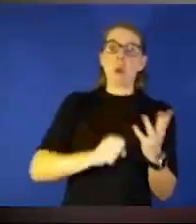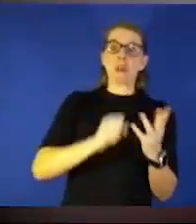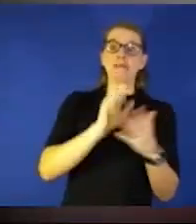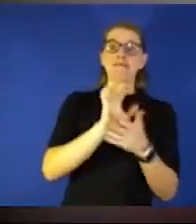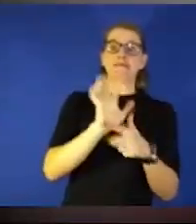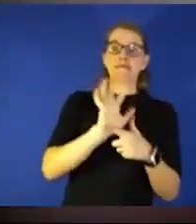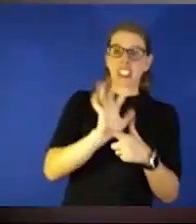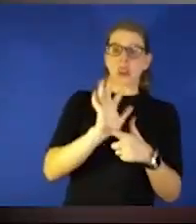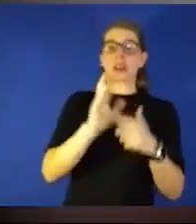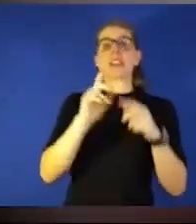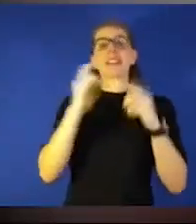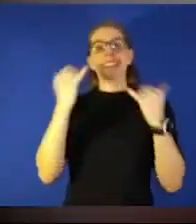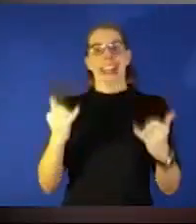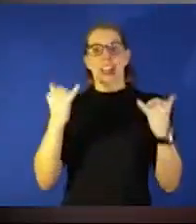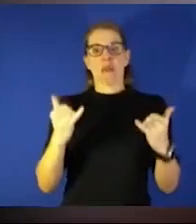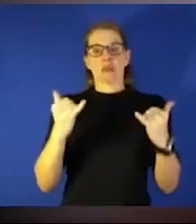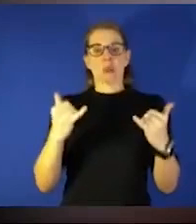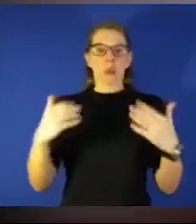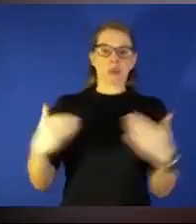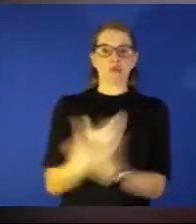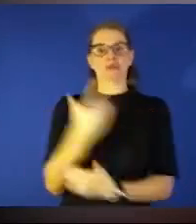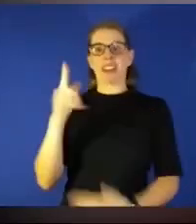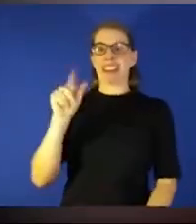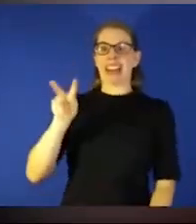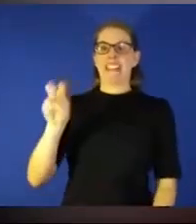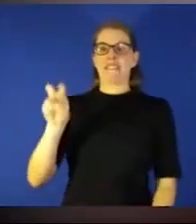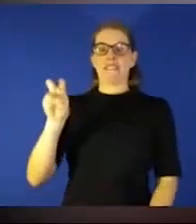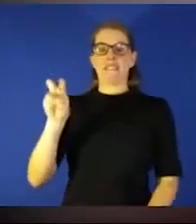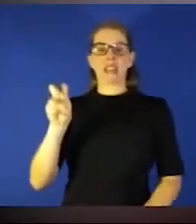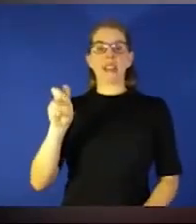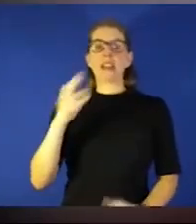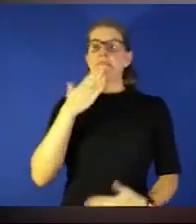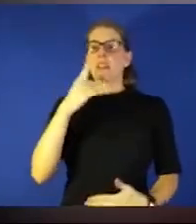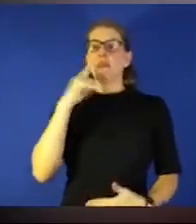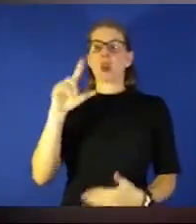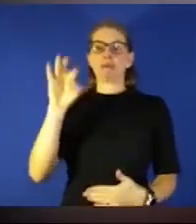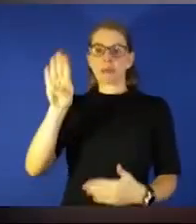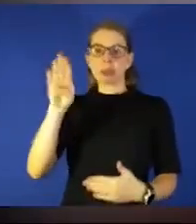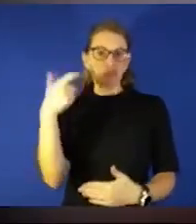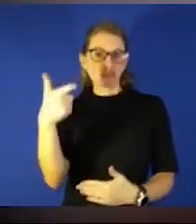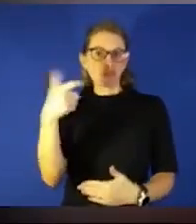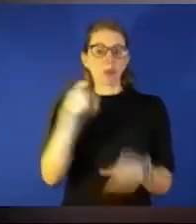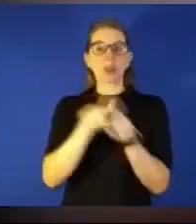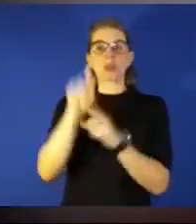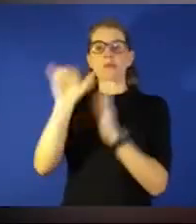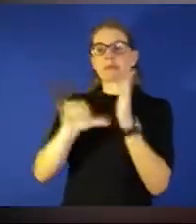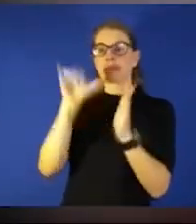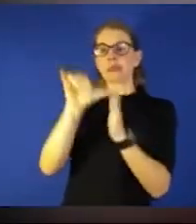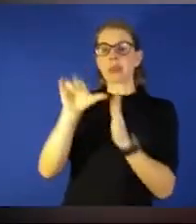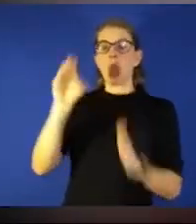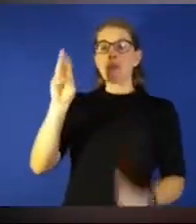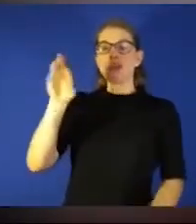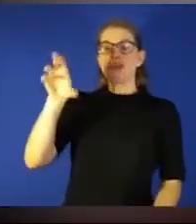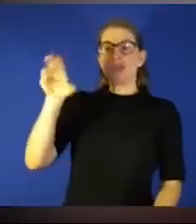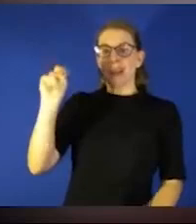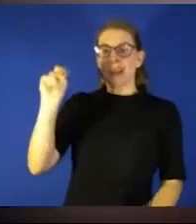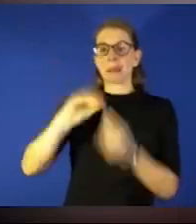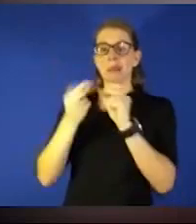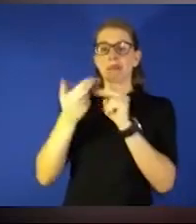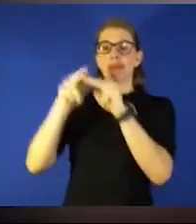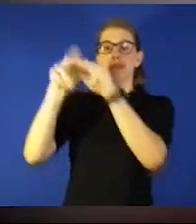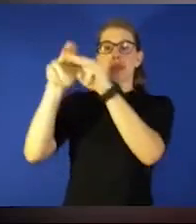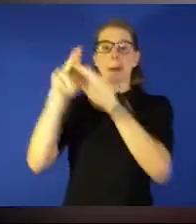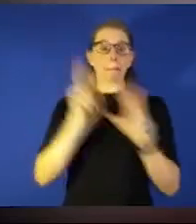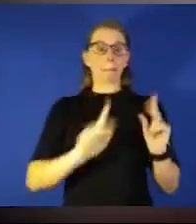thanks for joining us on Facebook and YouTube as the number of Omicron and Delta cases continues to grow these are the people who are helping you